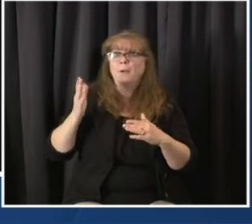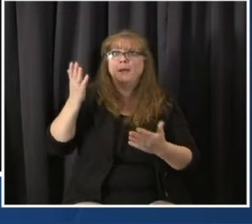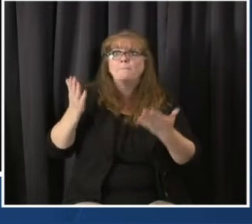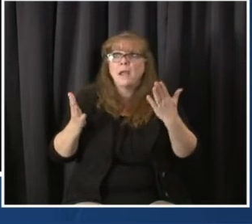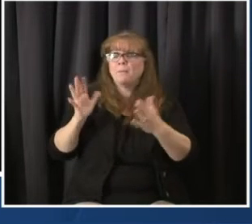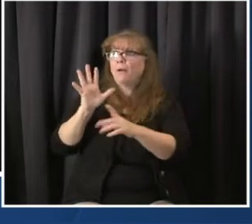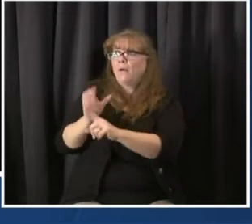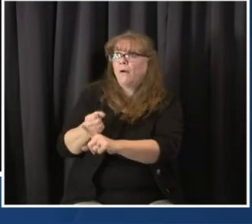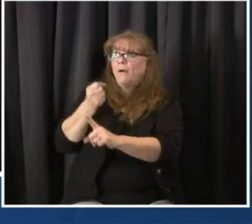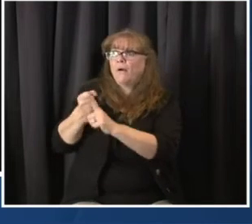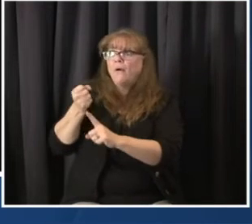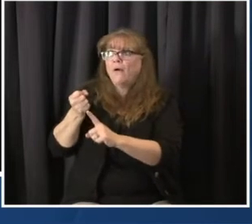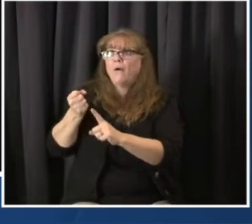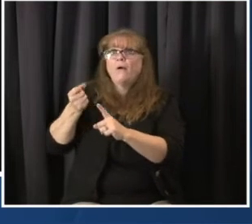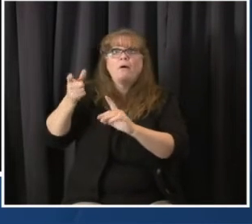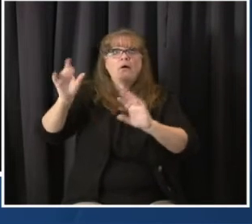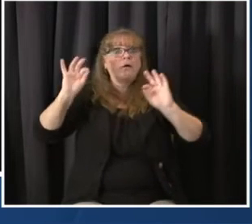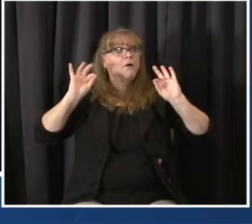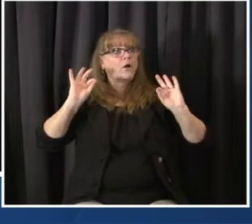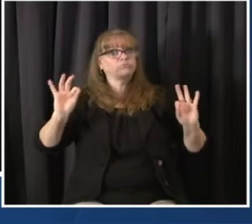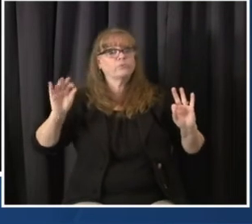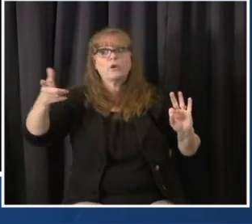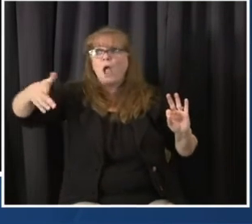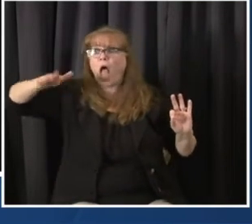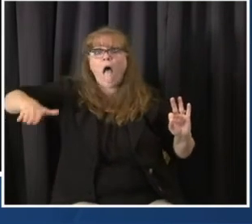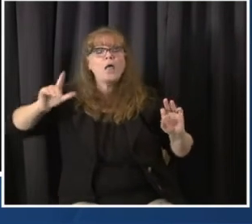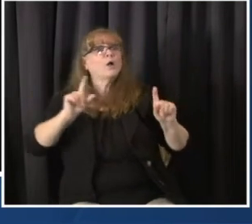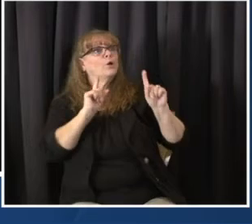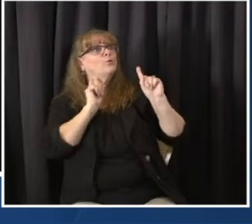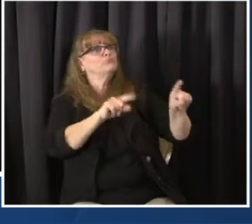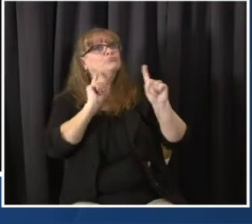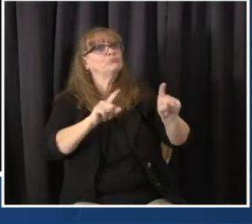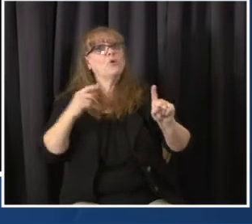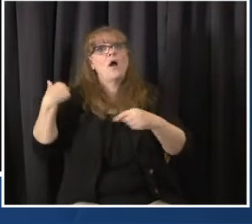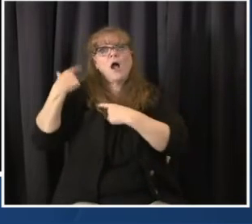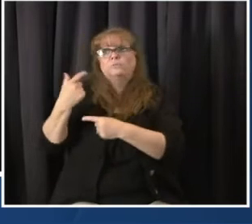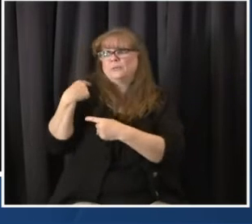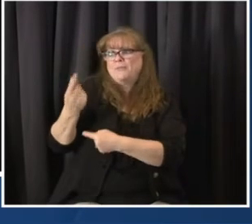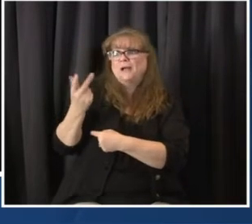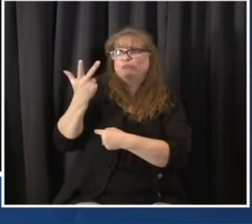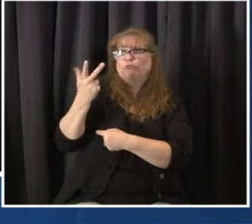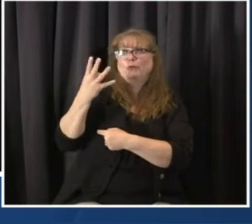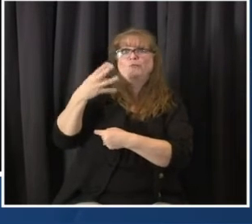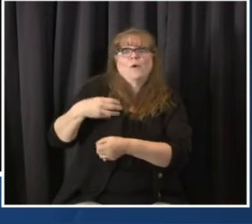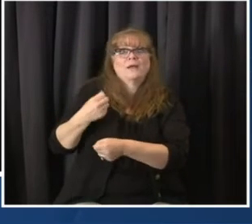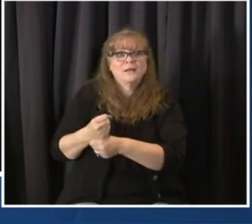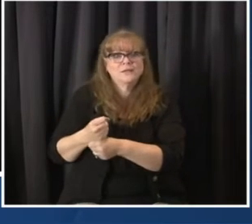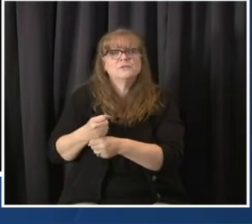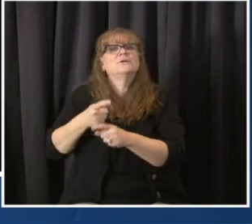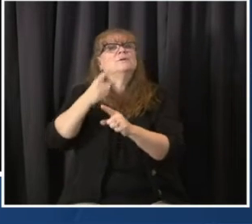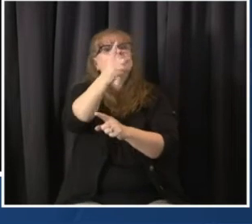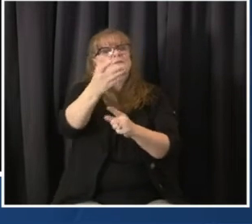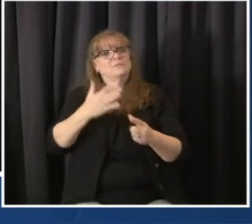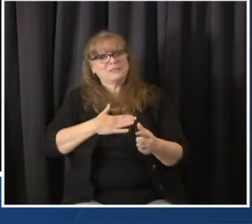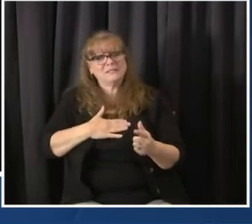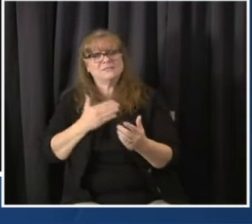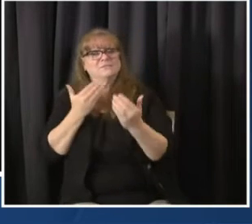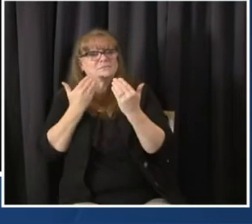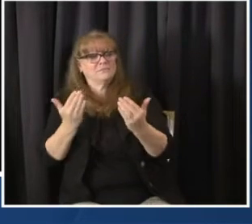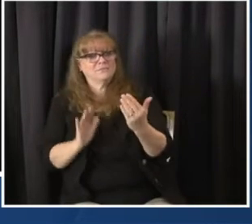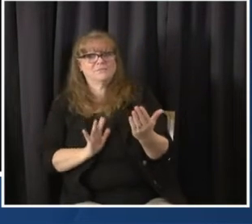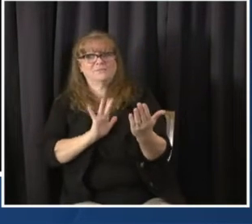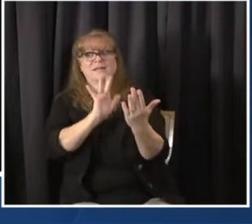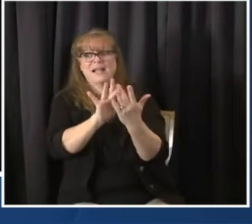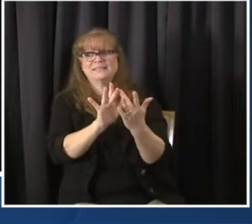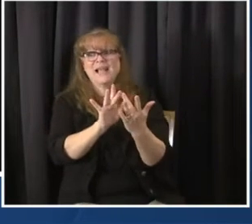them. But the question might be, how do you sign up? And so here's how you sign up with UC Health. There's a website right there. Denver